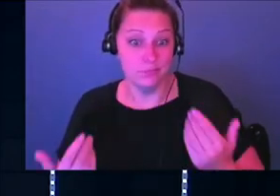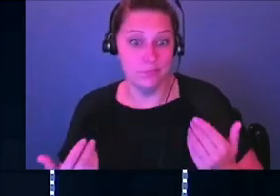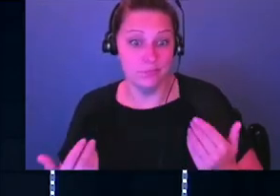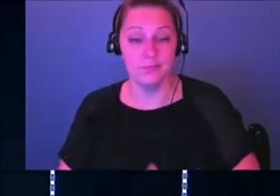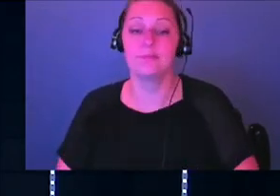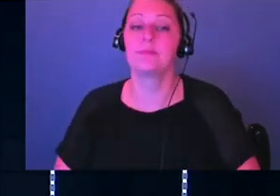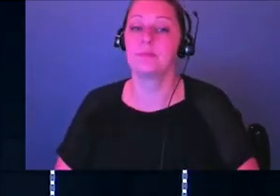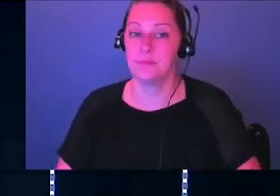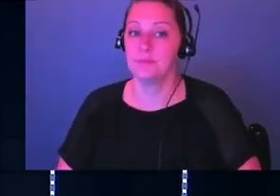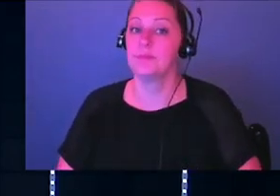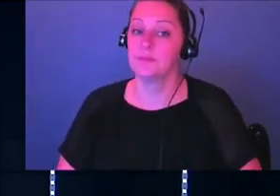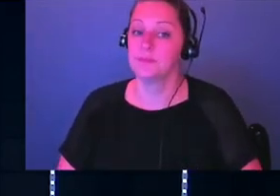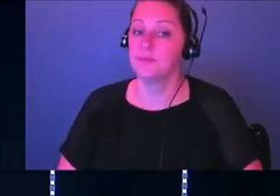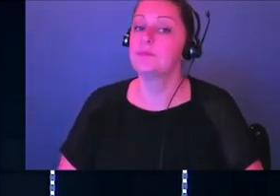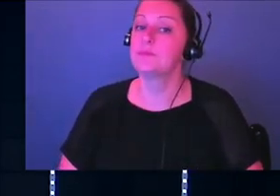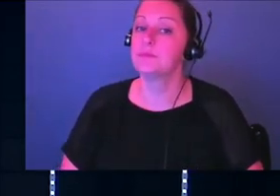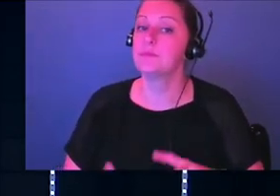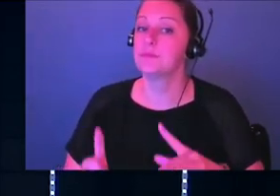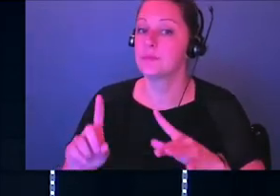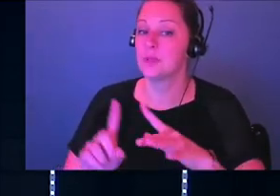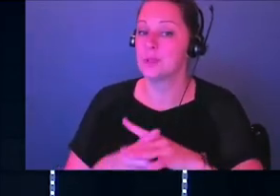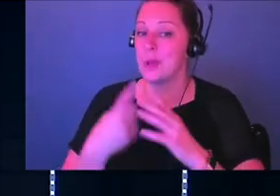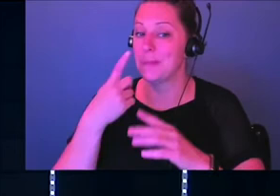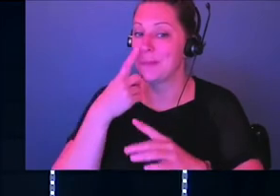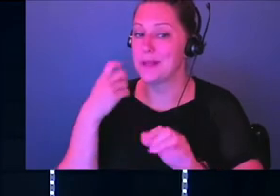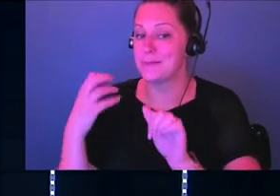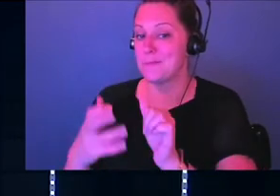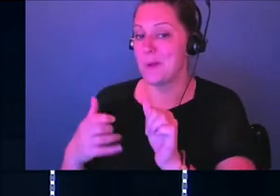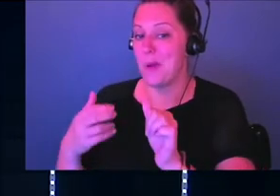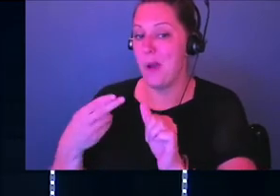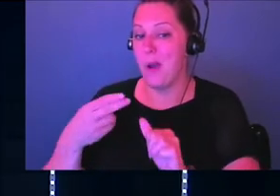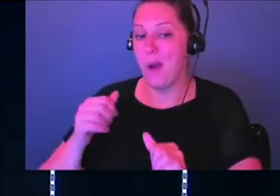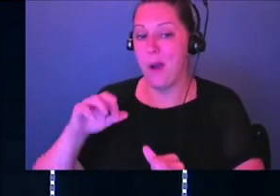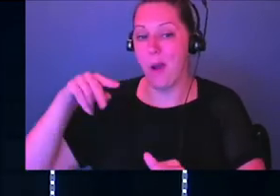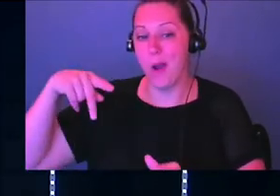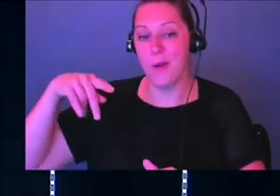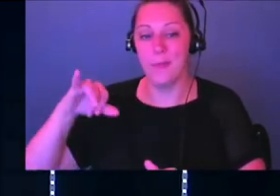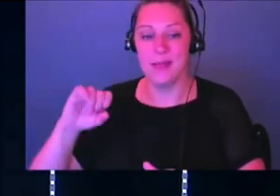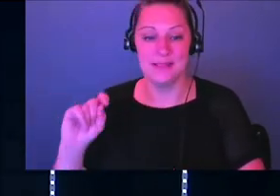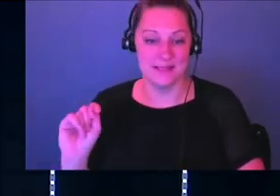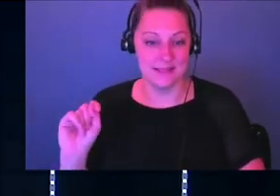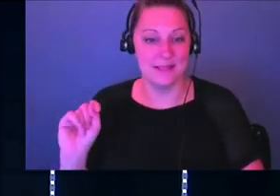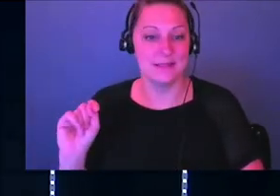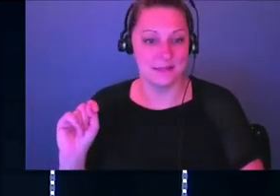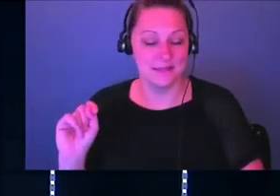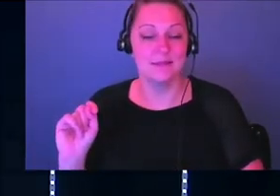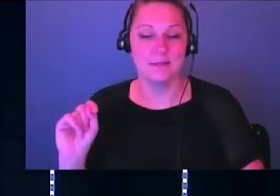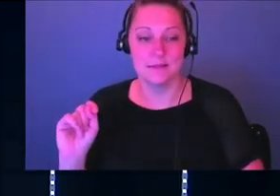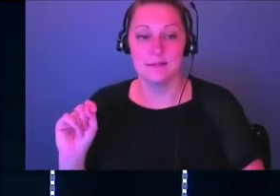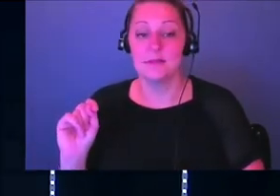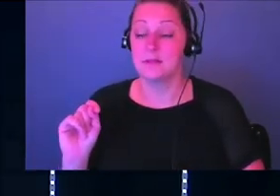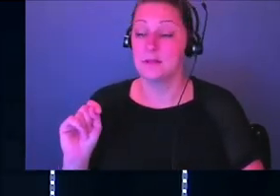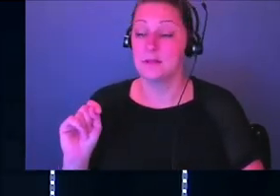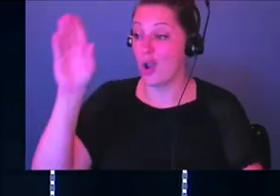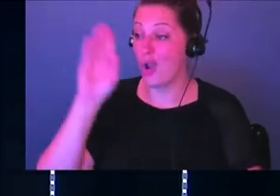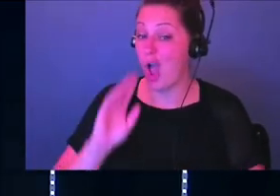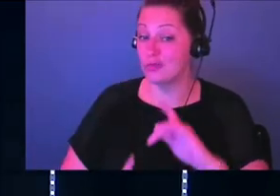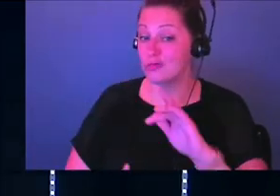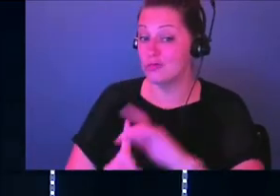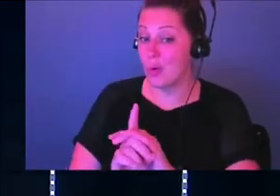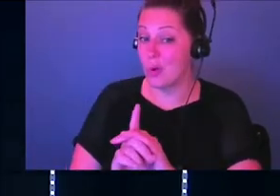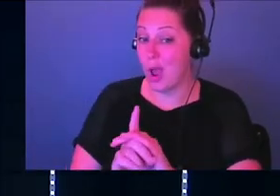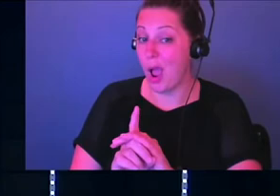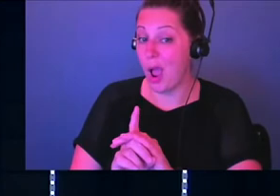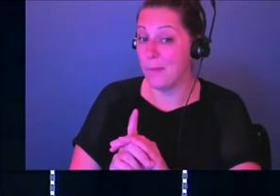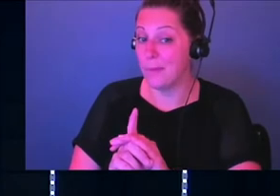And it all started with a harpist. It all started with a harpist. God showed up and he spoke